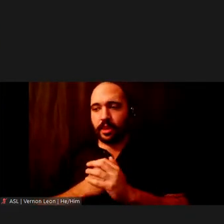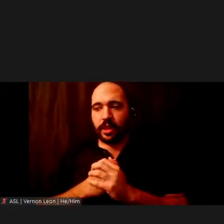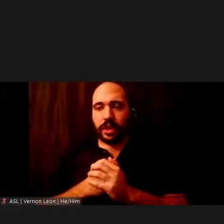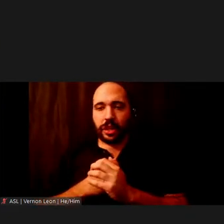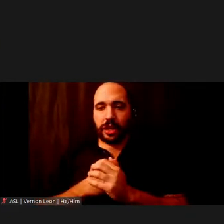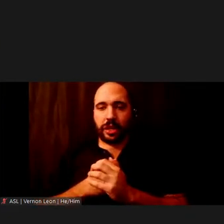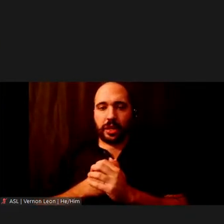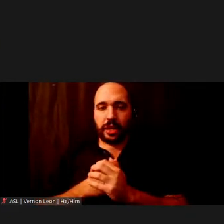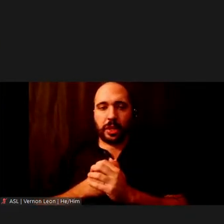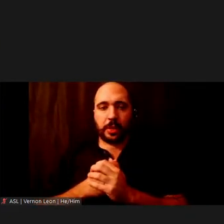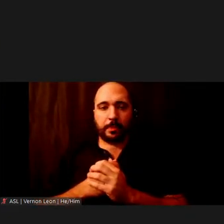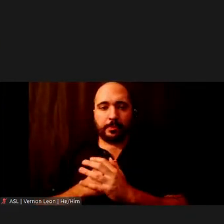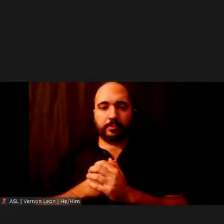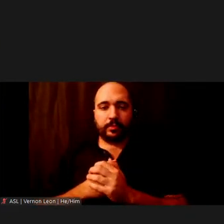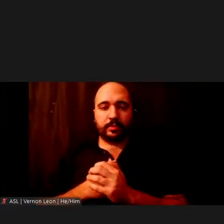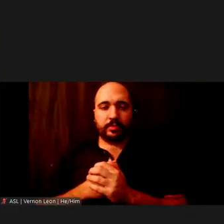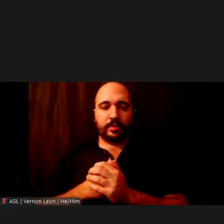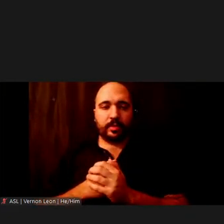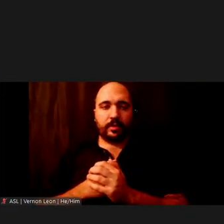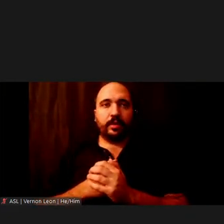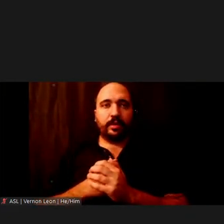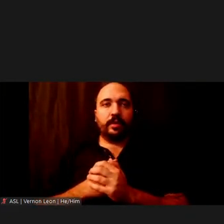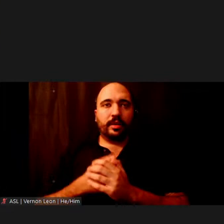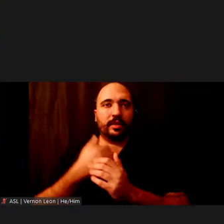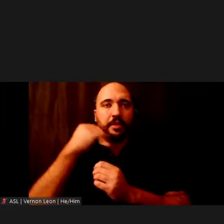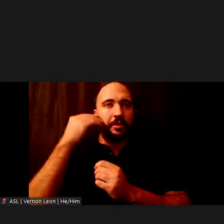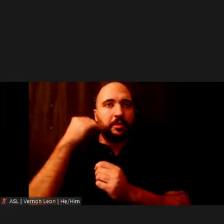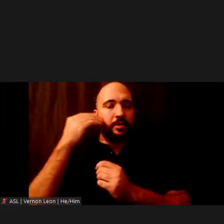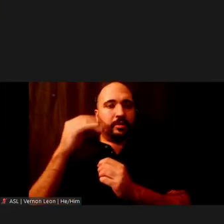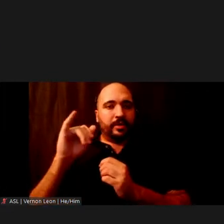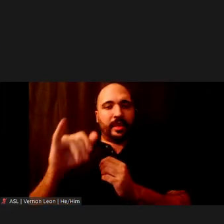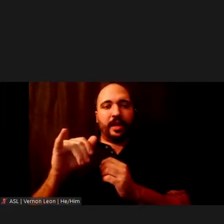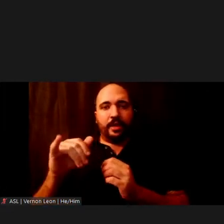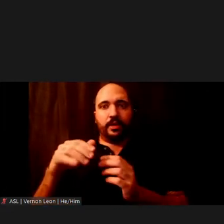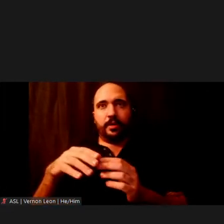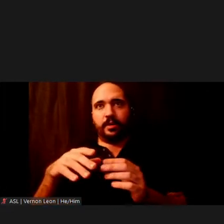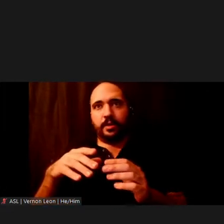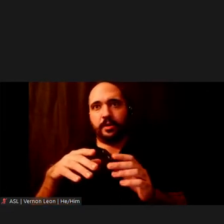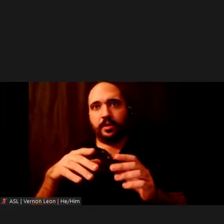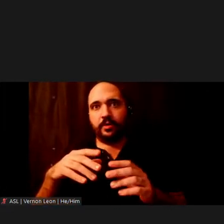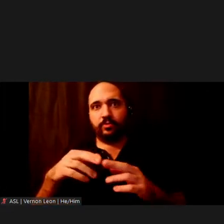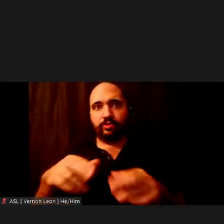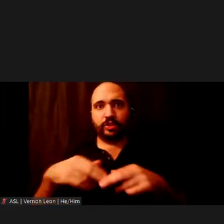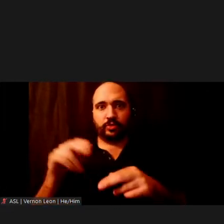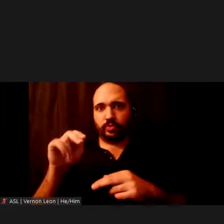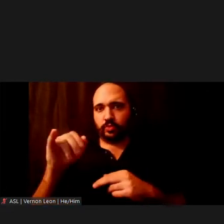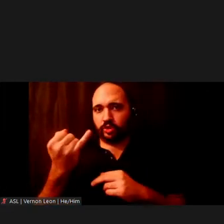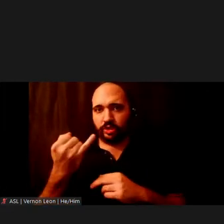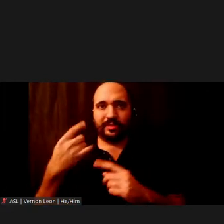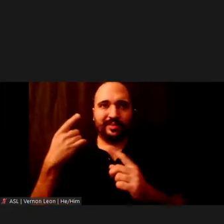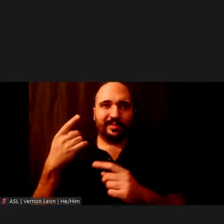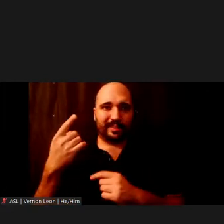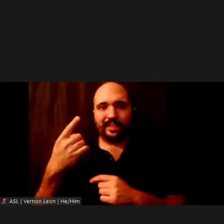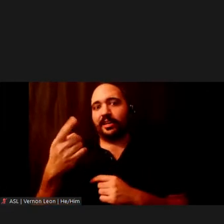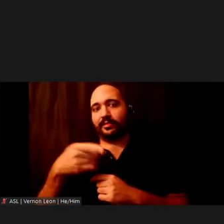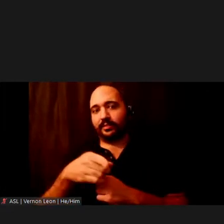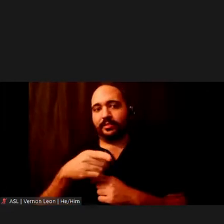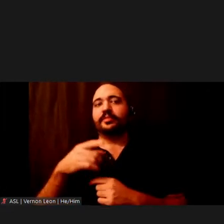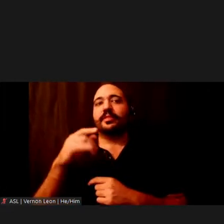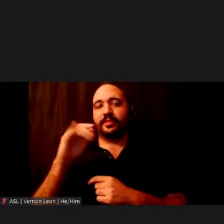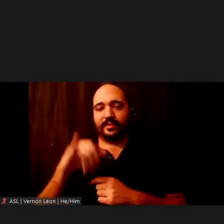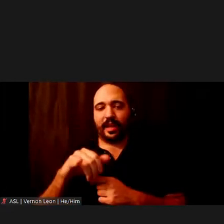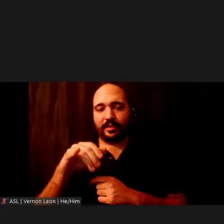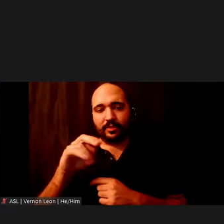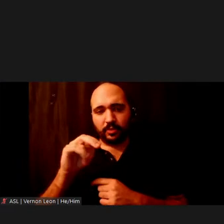The portions of New Jersey within our study area are comprised of roughly 47% minority populations, with 10% as low income.